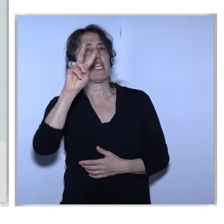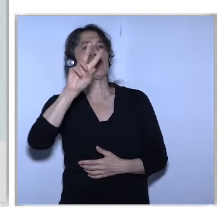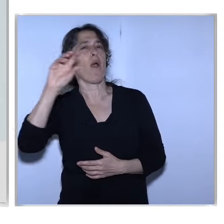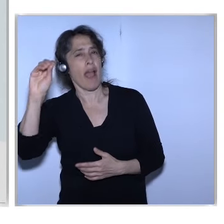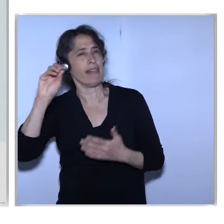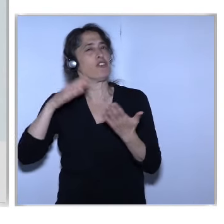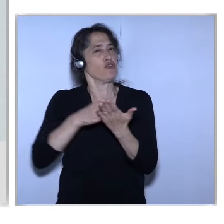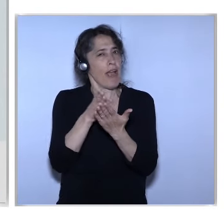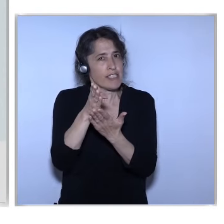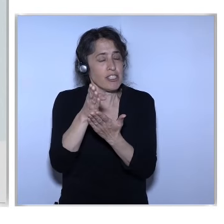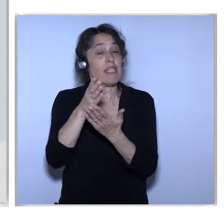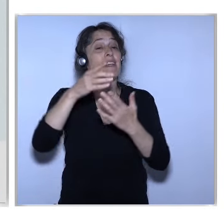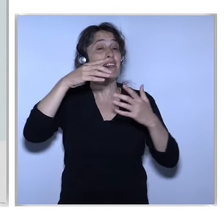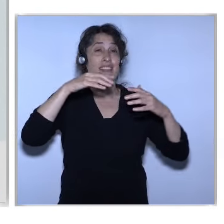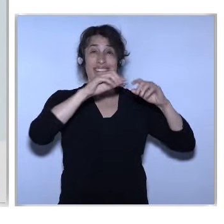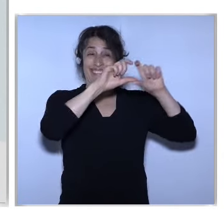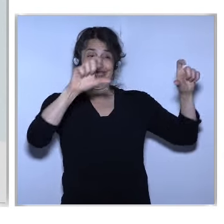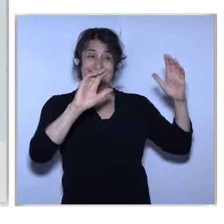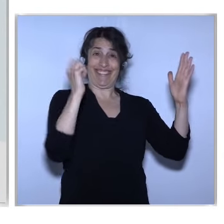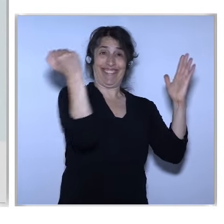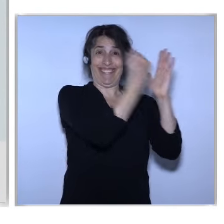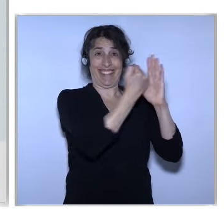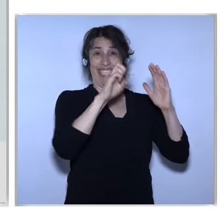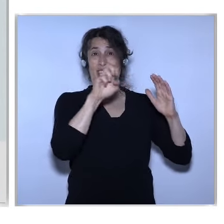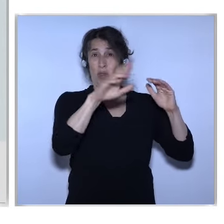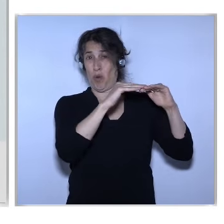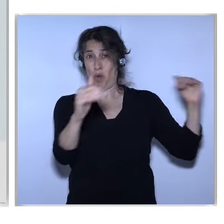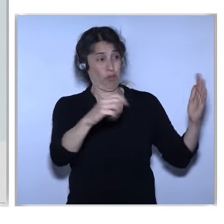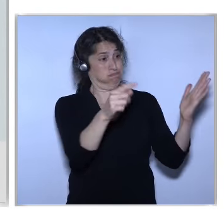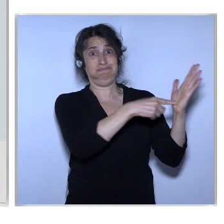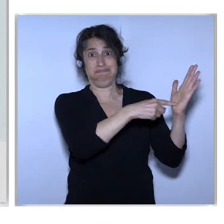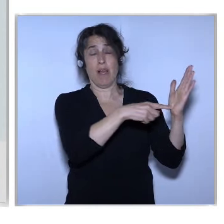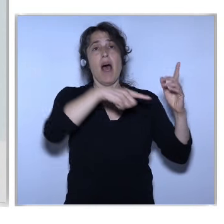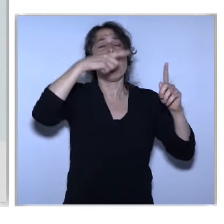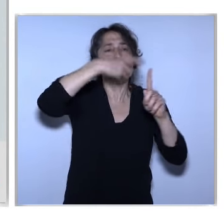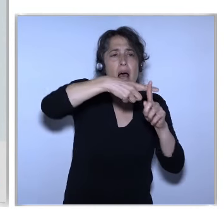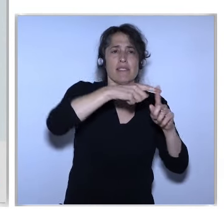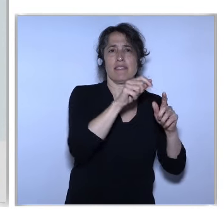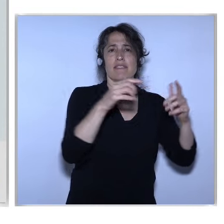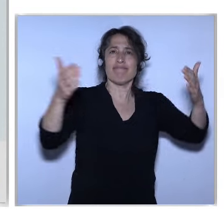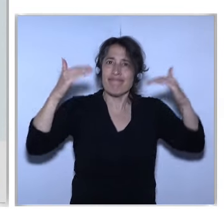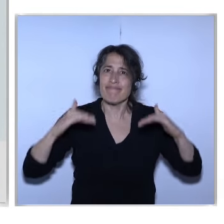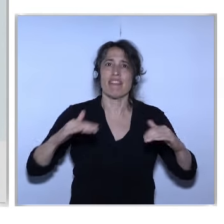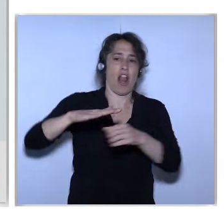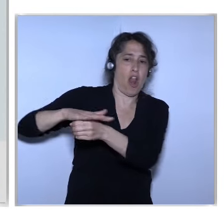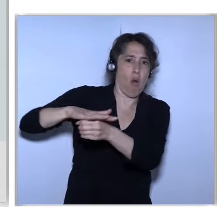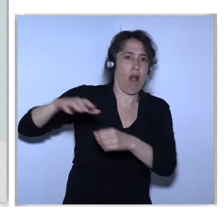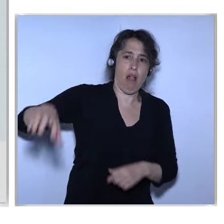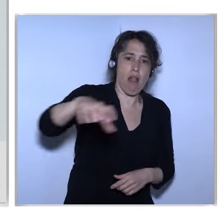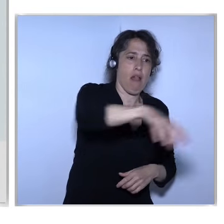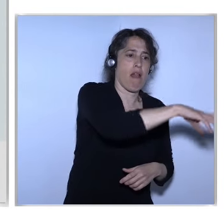This Kind Of Bottom Up Movement Getting People On Board And I Sum Up This So That